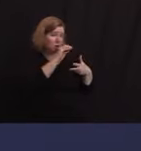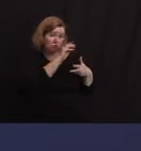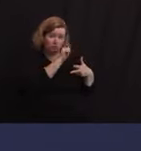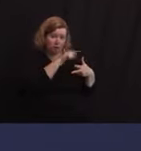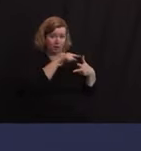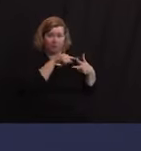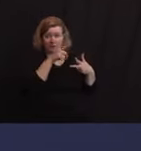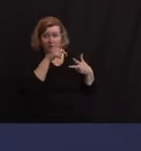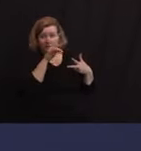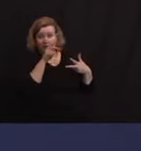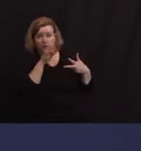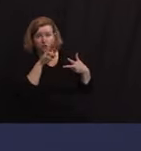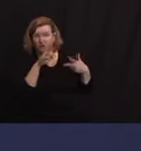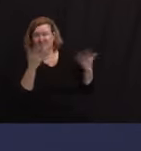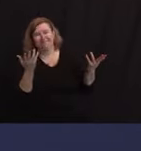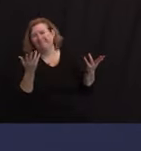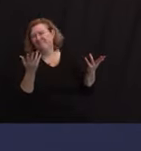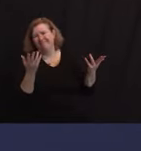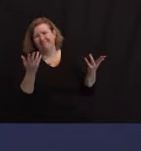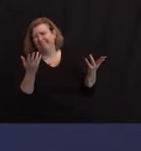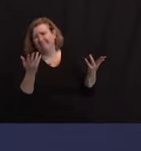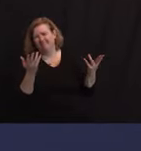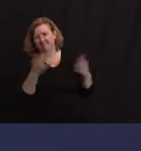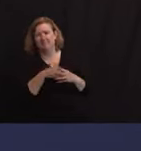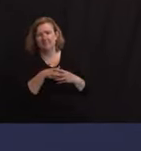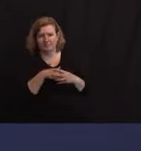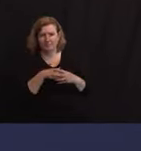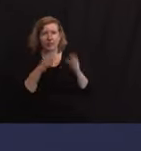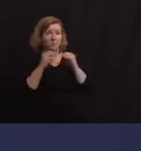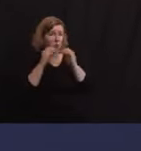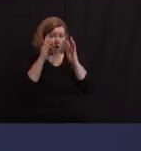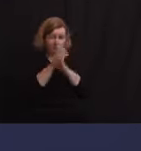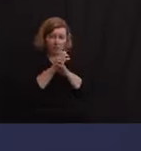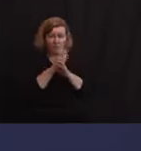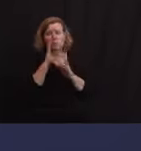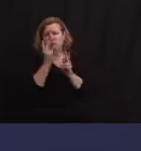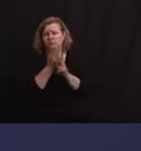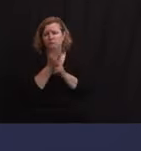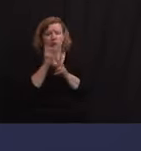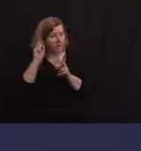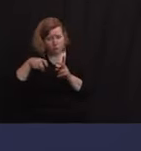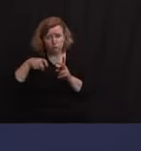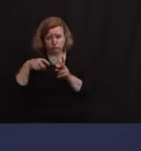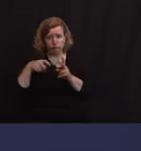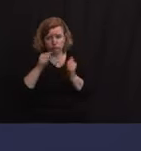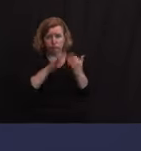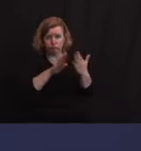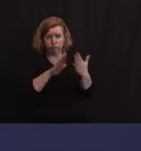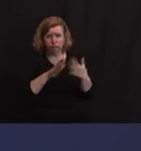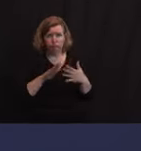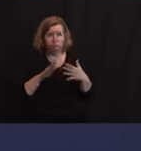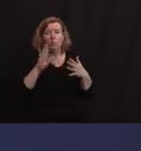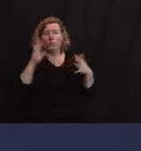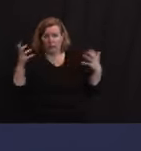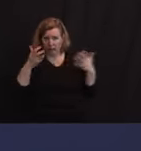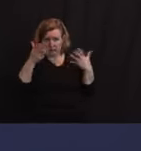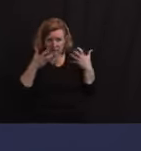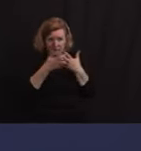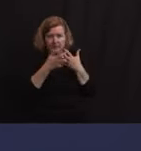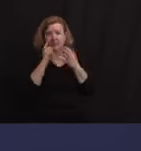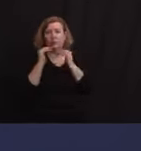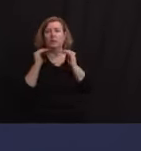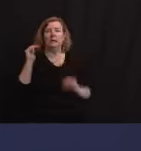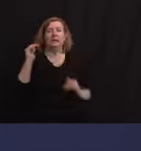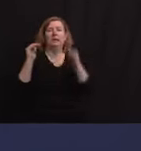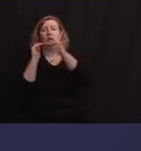we will figure it out. It will be more complicated. But I think it's going to be a combination in terms of equity. God willing, we'll get J